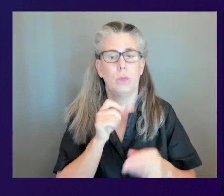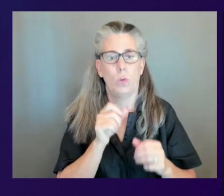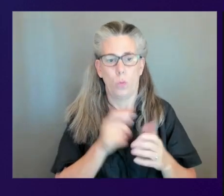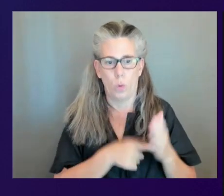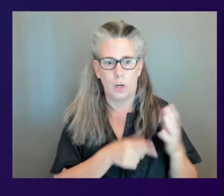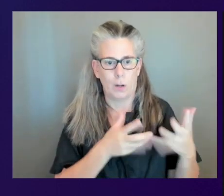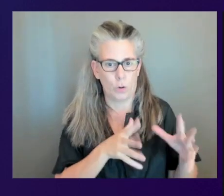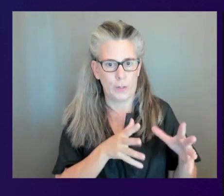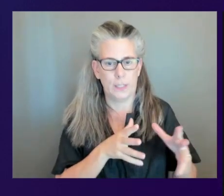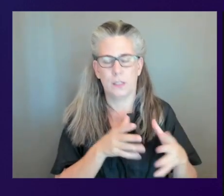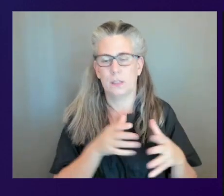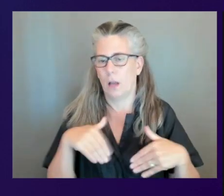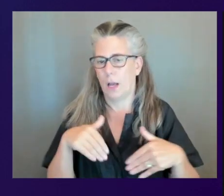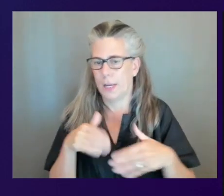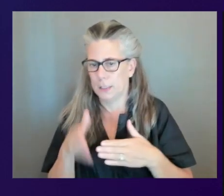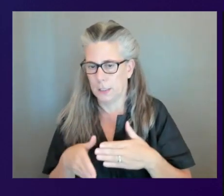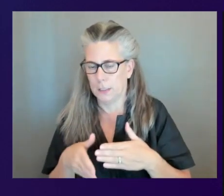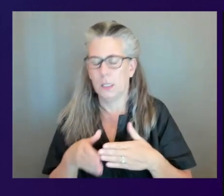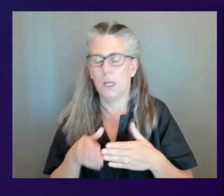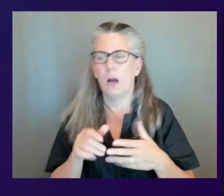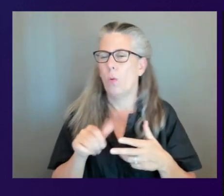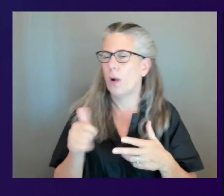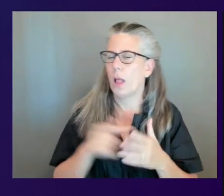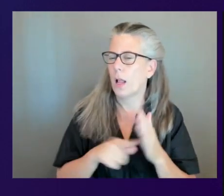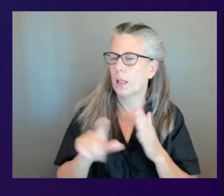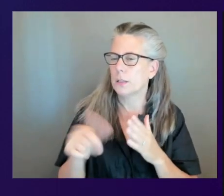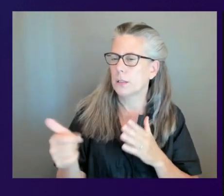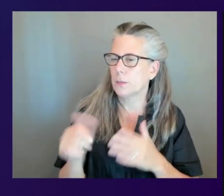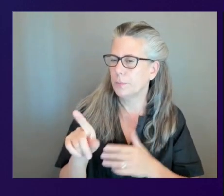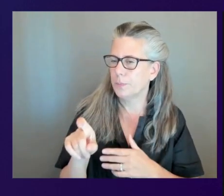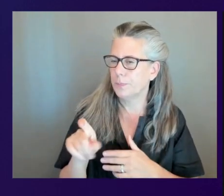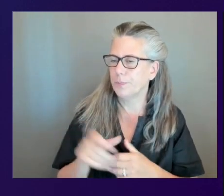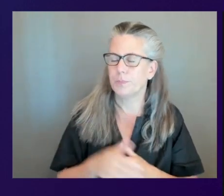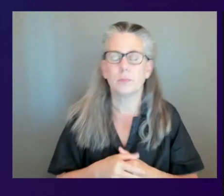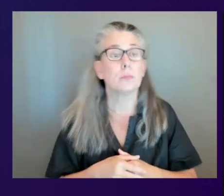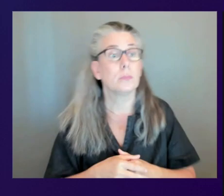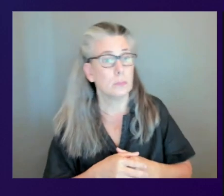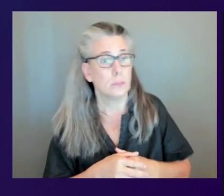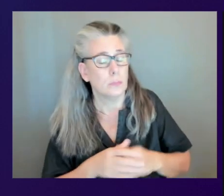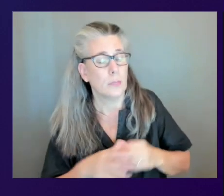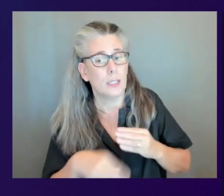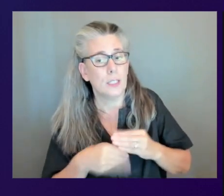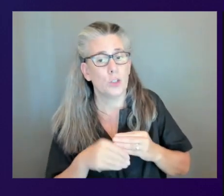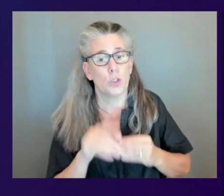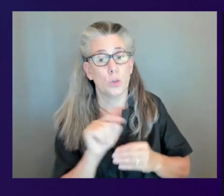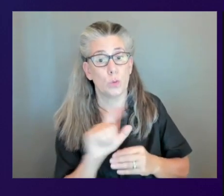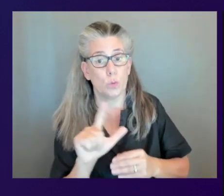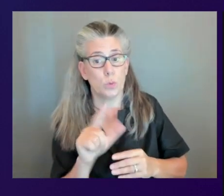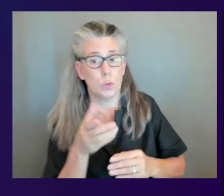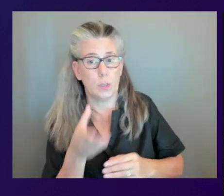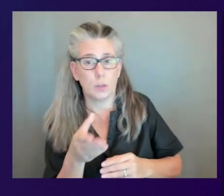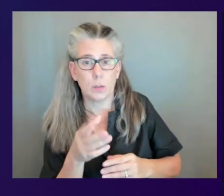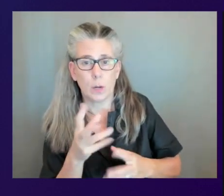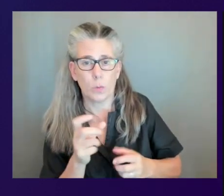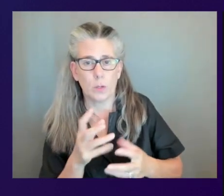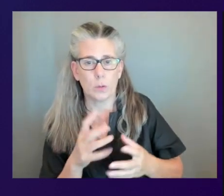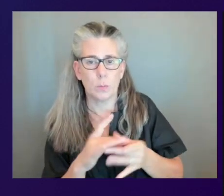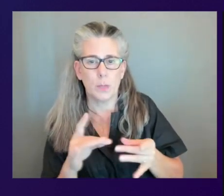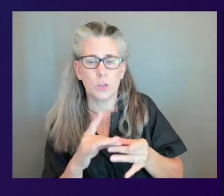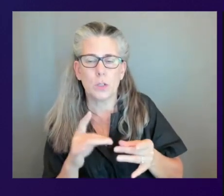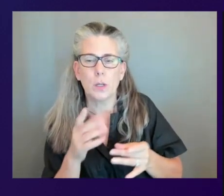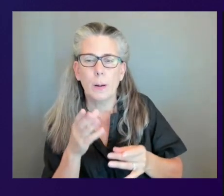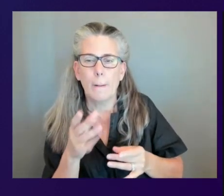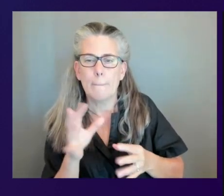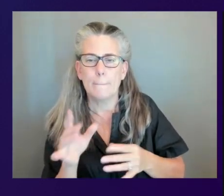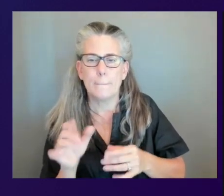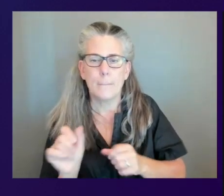yeah so i'm glad you asked we have an additional tool here that i want to talk about see if we get this pulled up so this is part of our